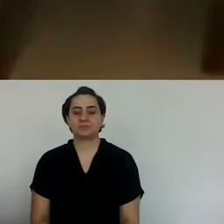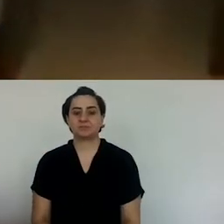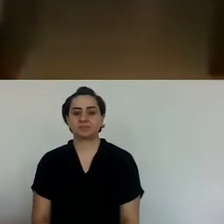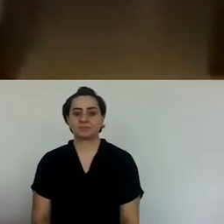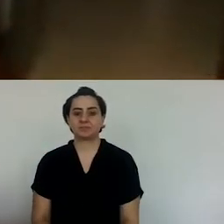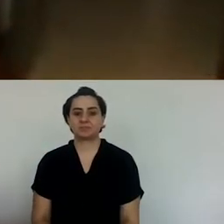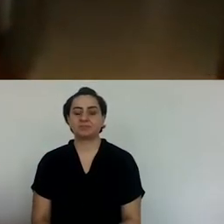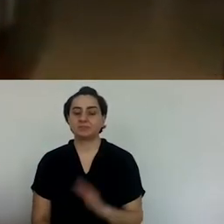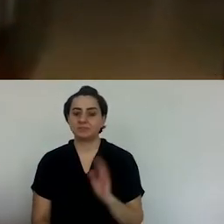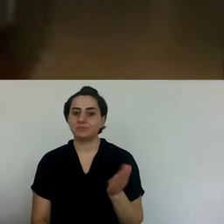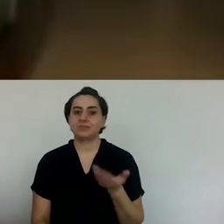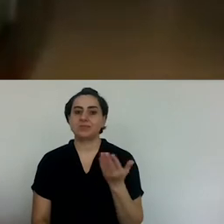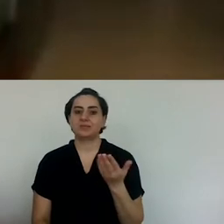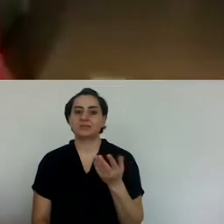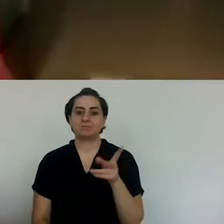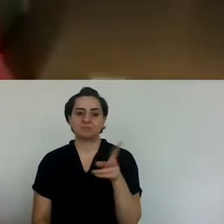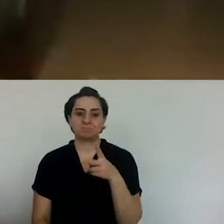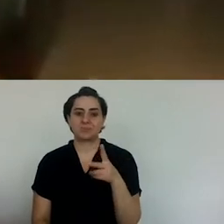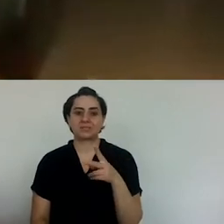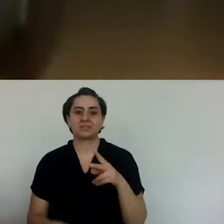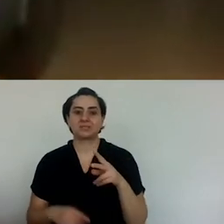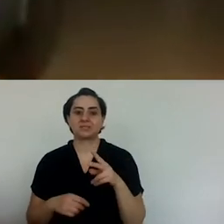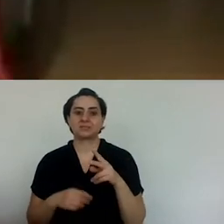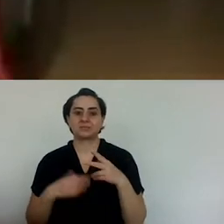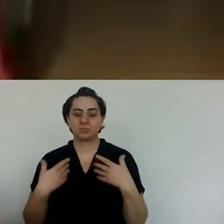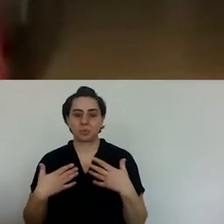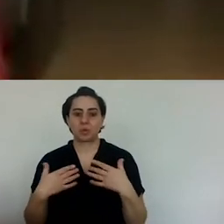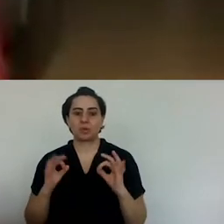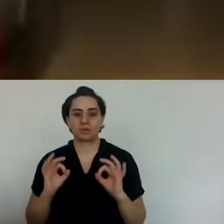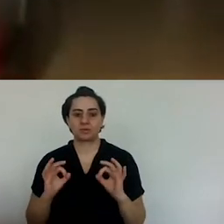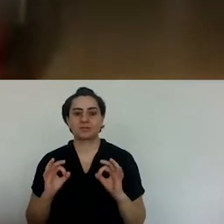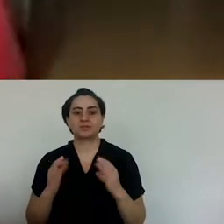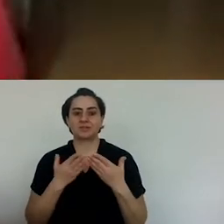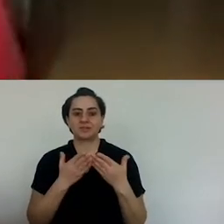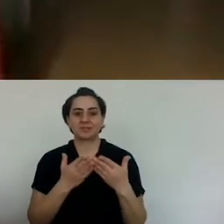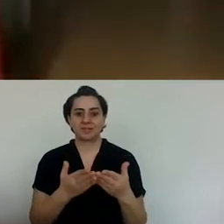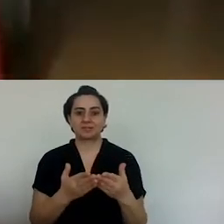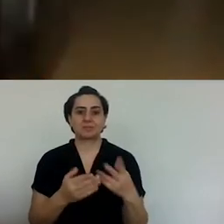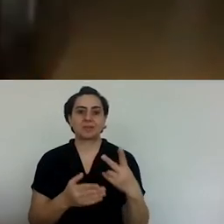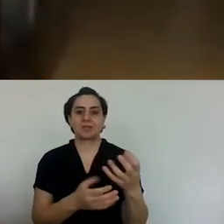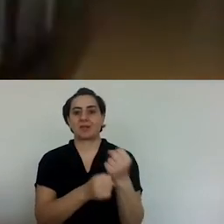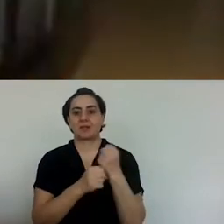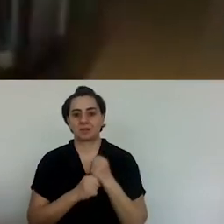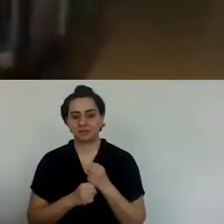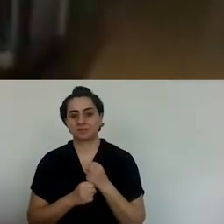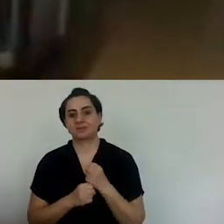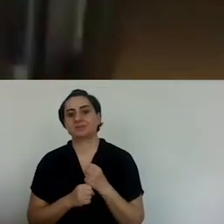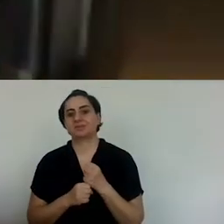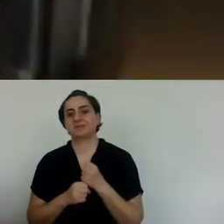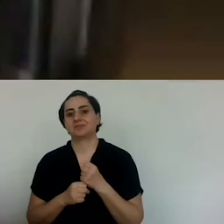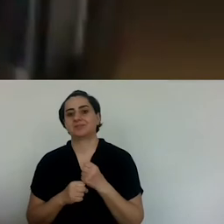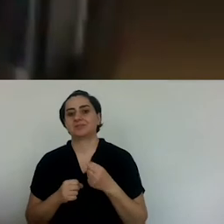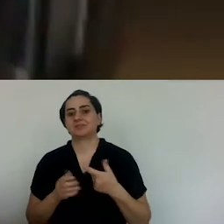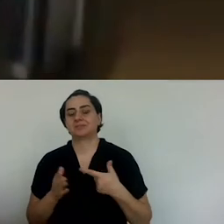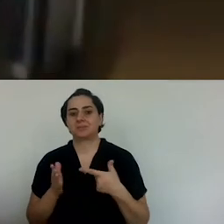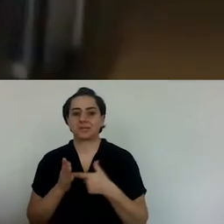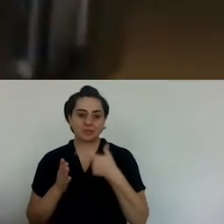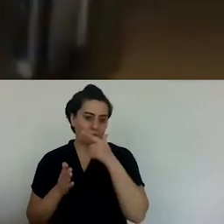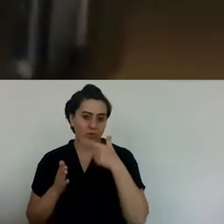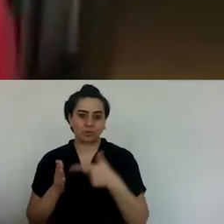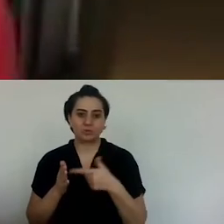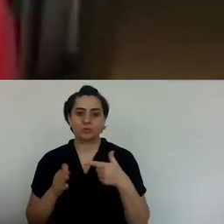There was only one promenade in Bakirköy at that point, but still, it was one lane